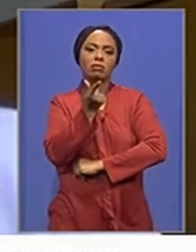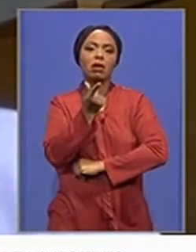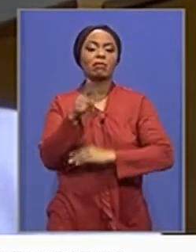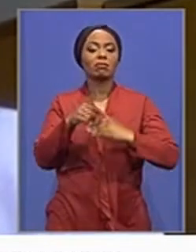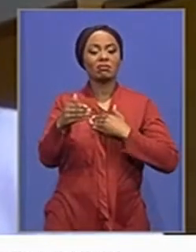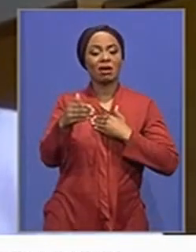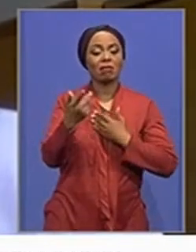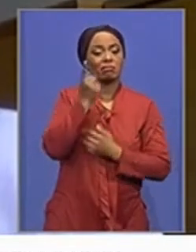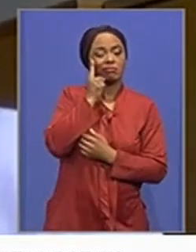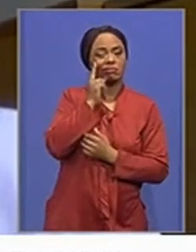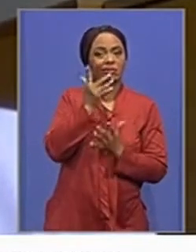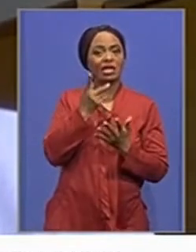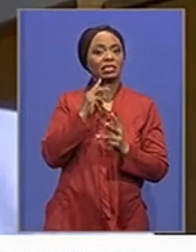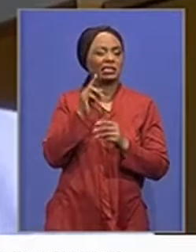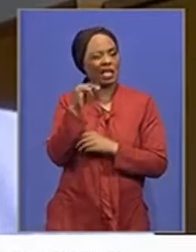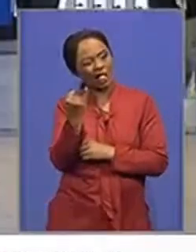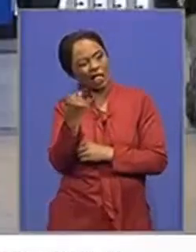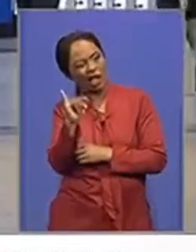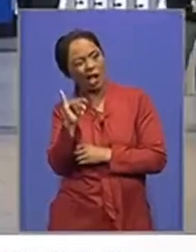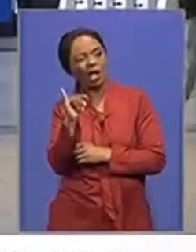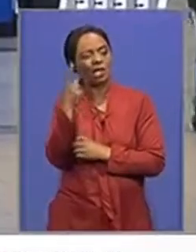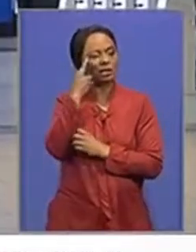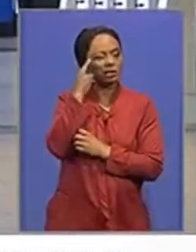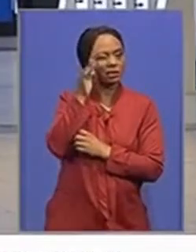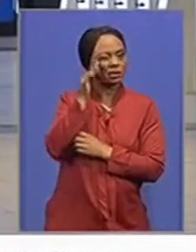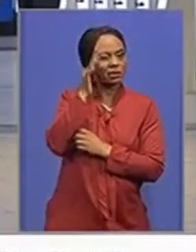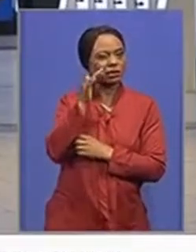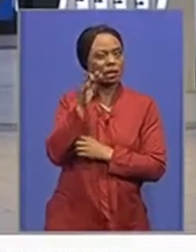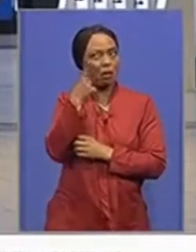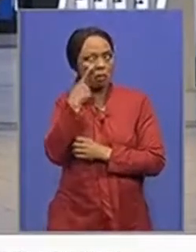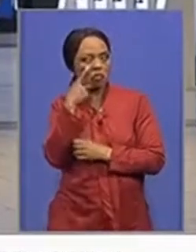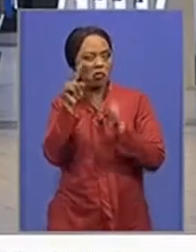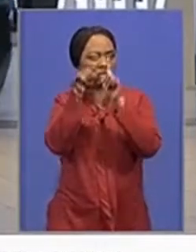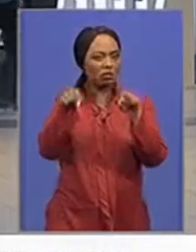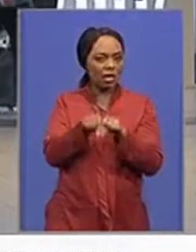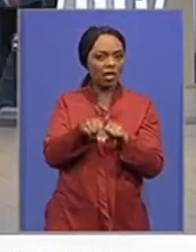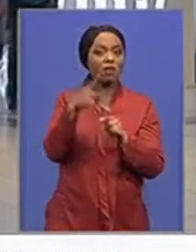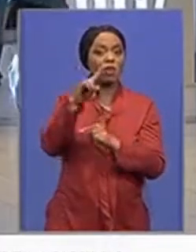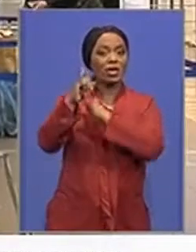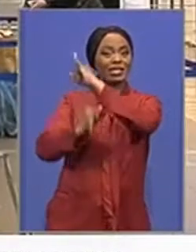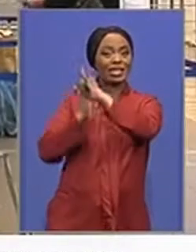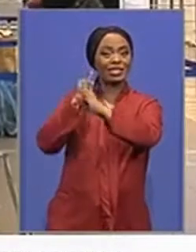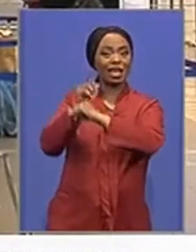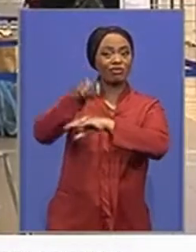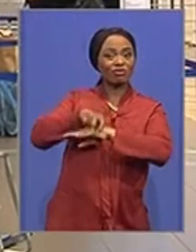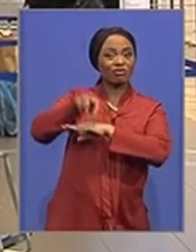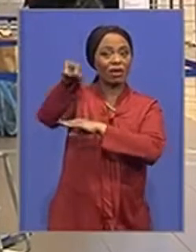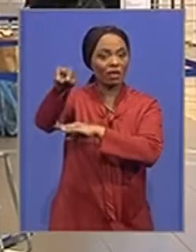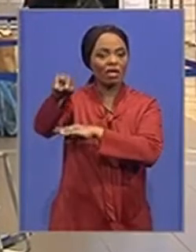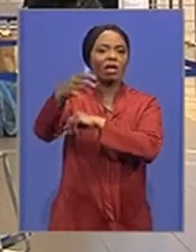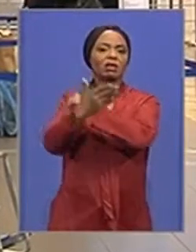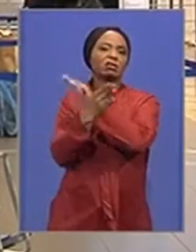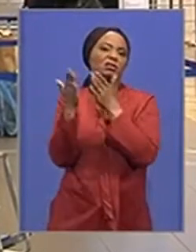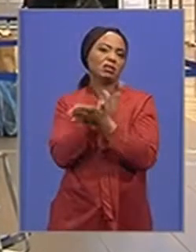sufficient as proof of vaccination. For international travel, some countries